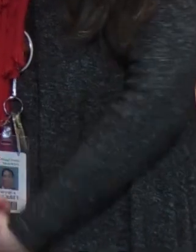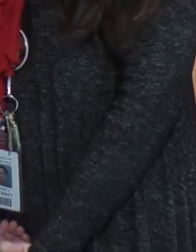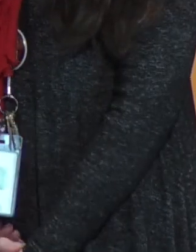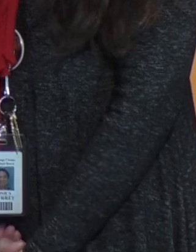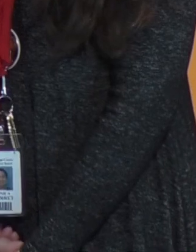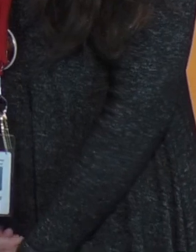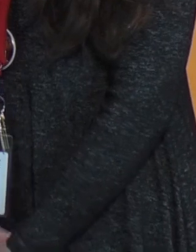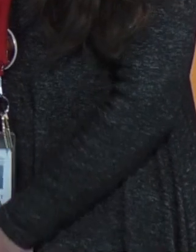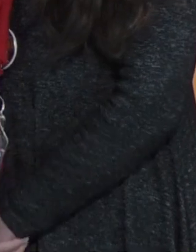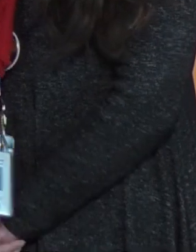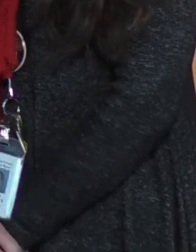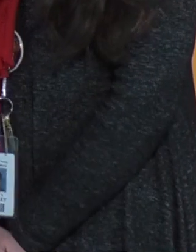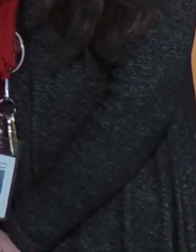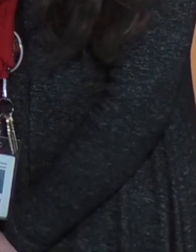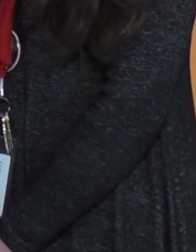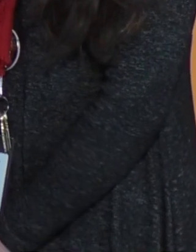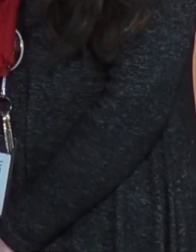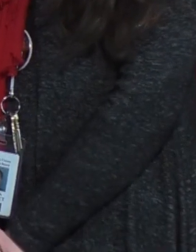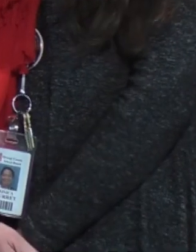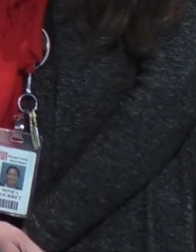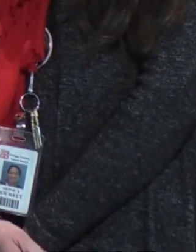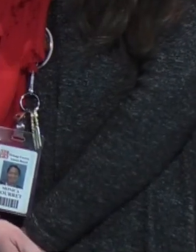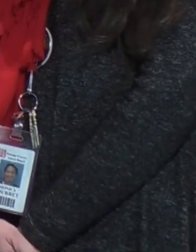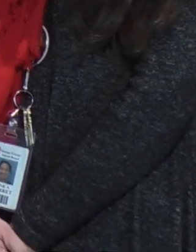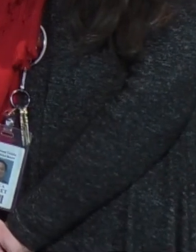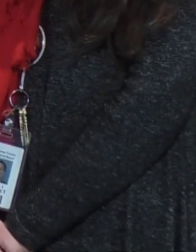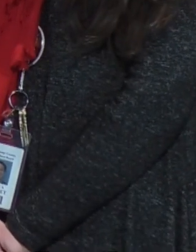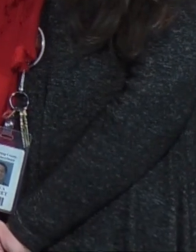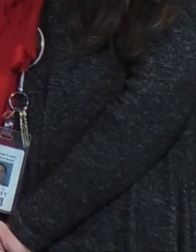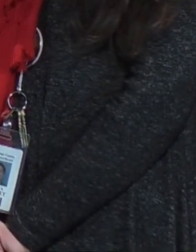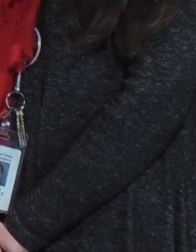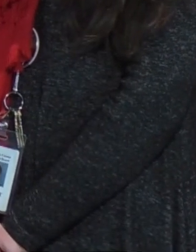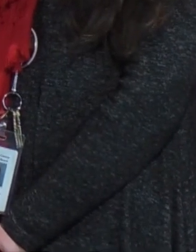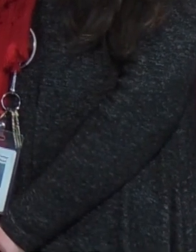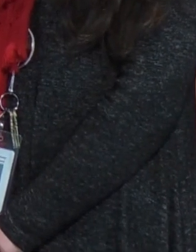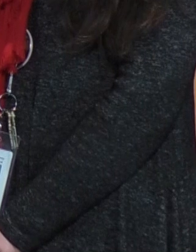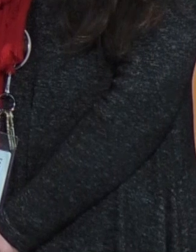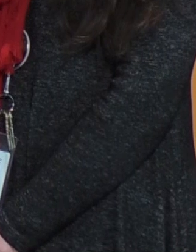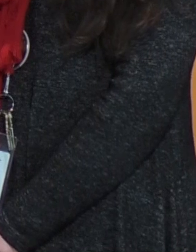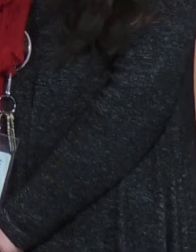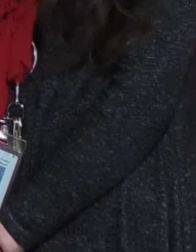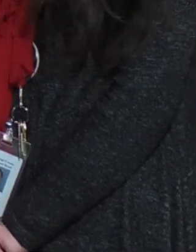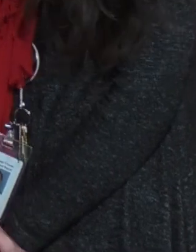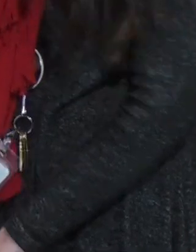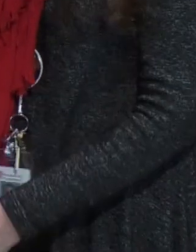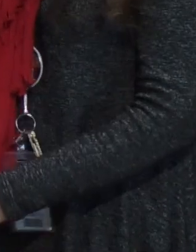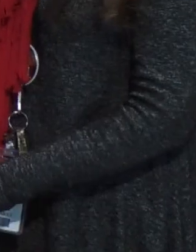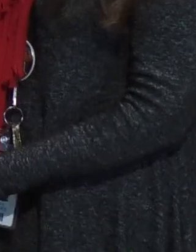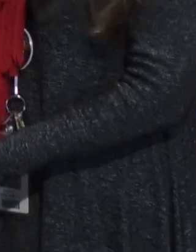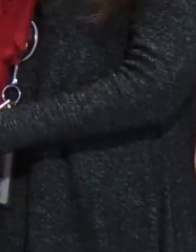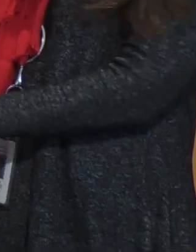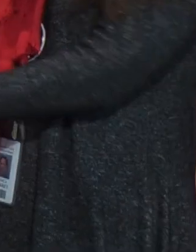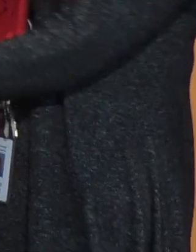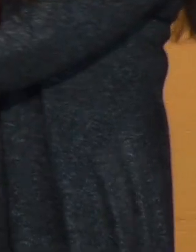really gone out of her way to be kind to every Boone student. And because of that, I think she's very deserving of this award. No crying.